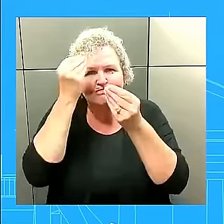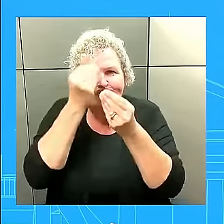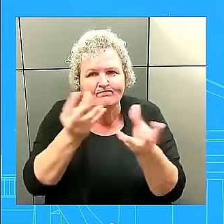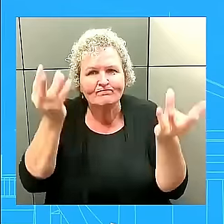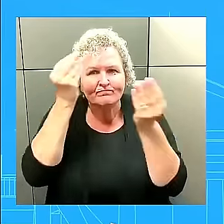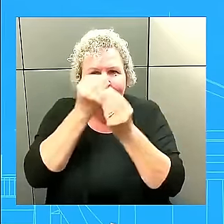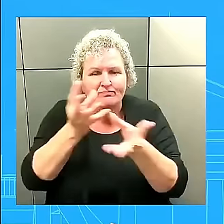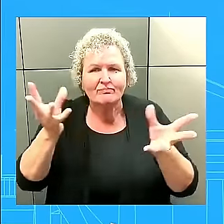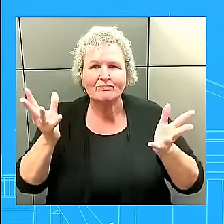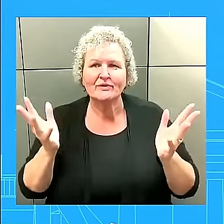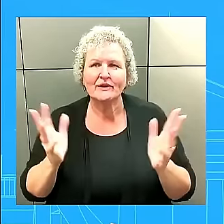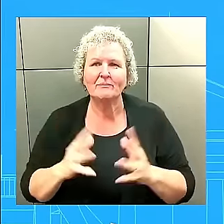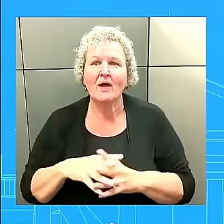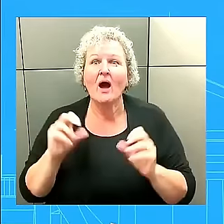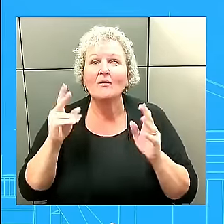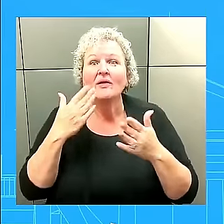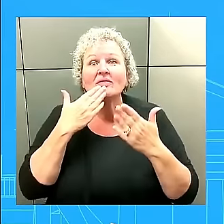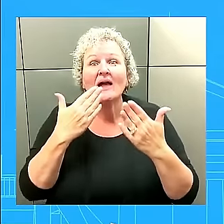Hopefully see you on the road.